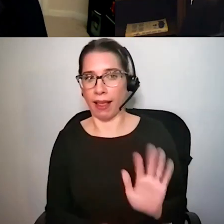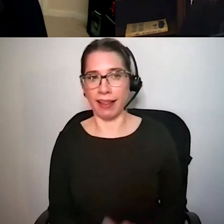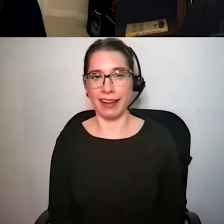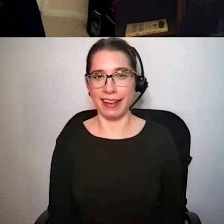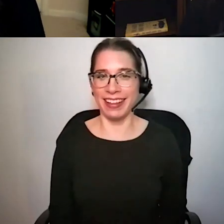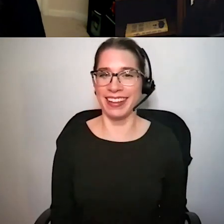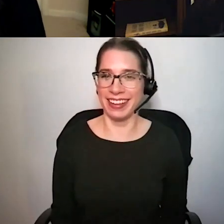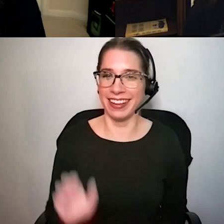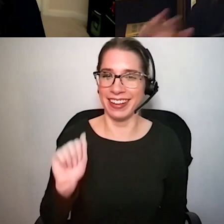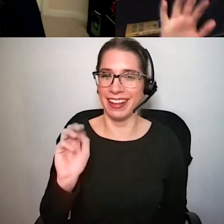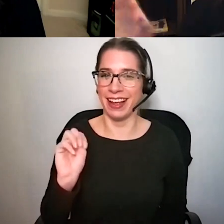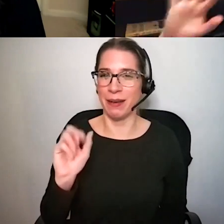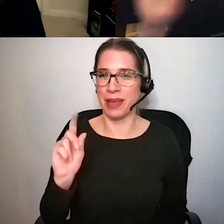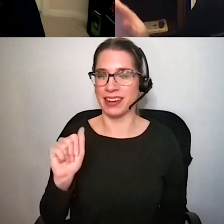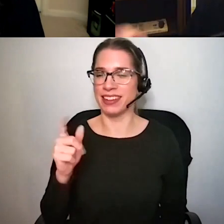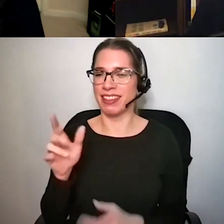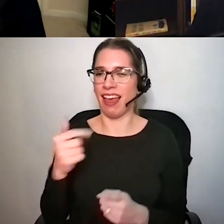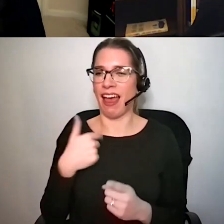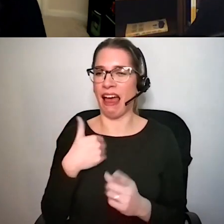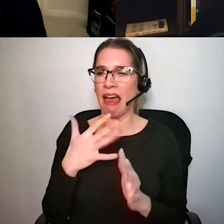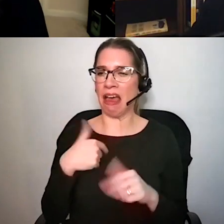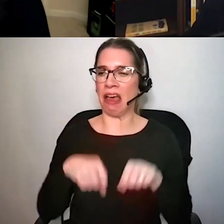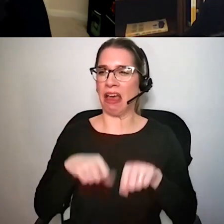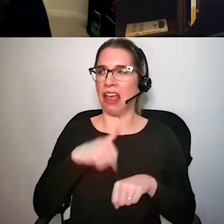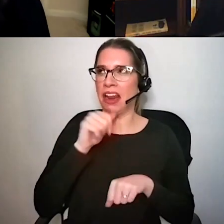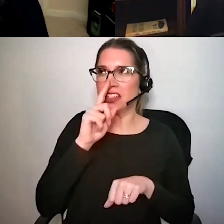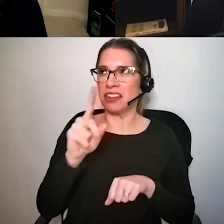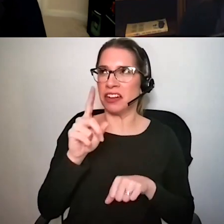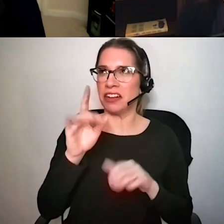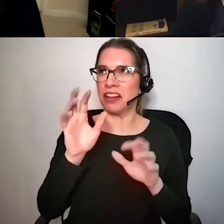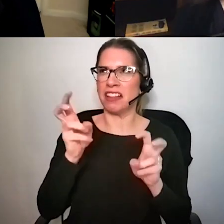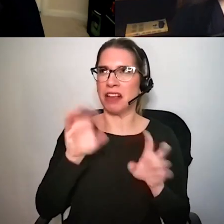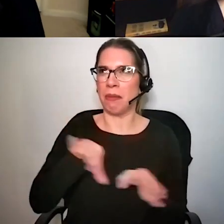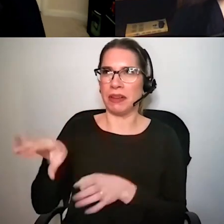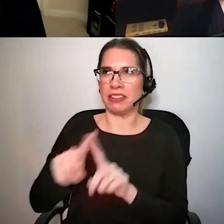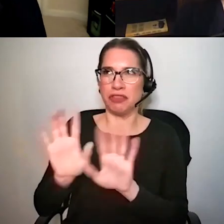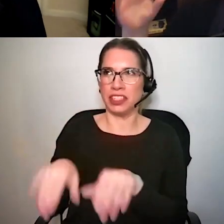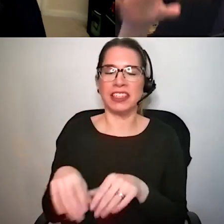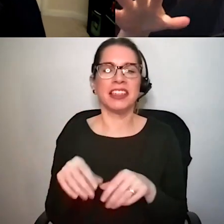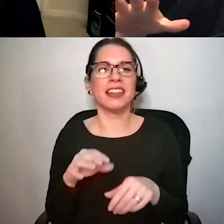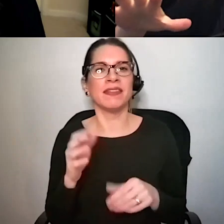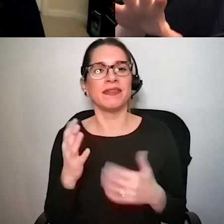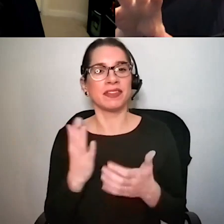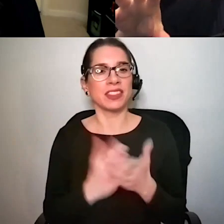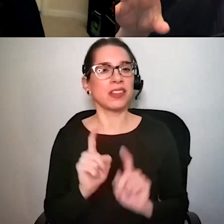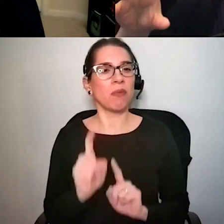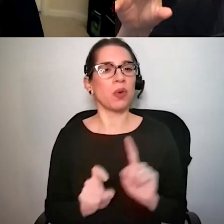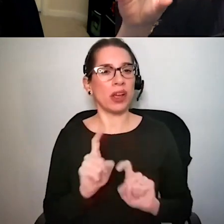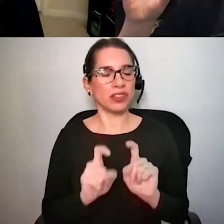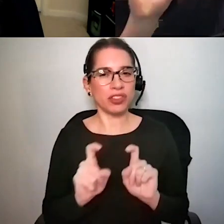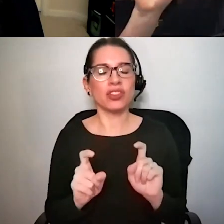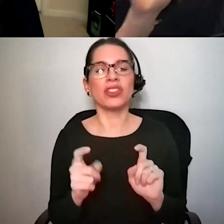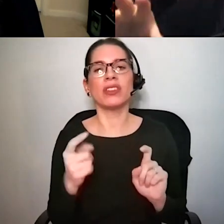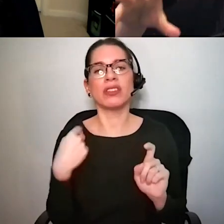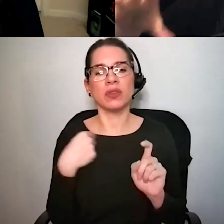I'm I'm on the fence about that but that's another talk um so um some questions and and I know that we spoke earlier um